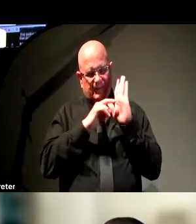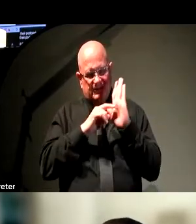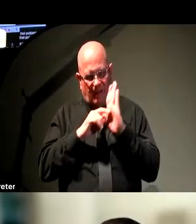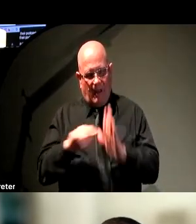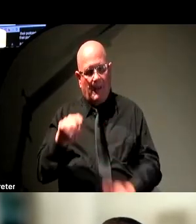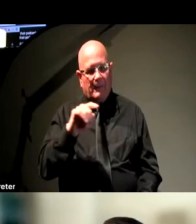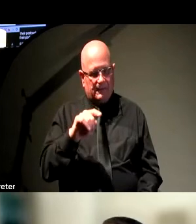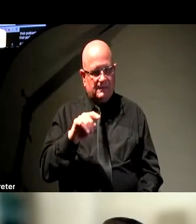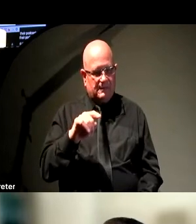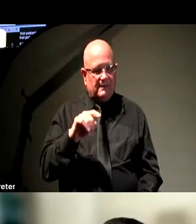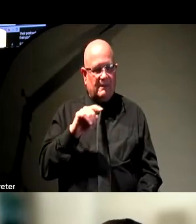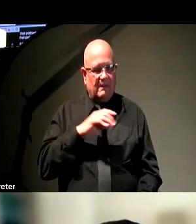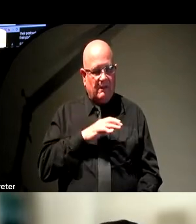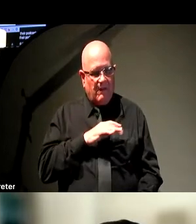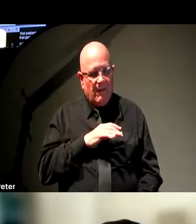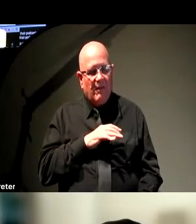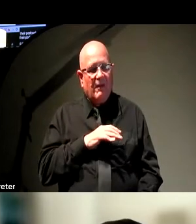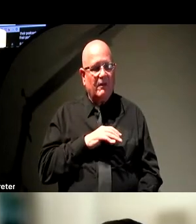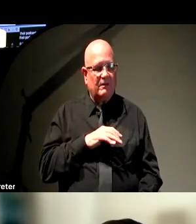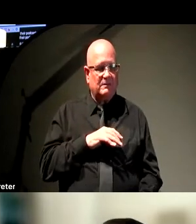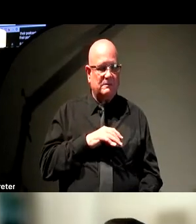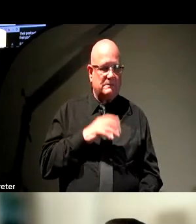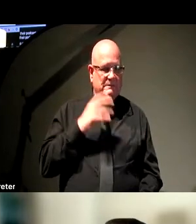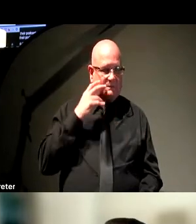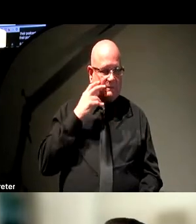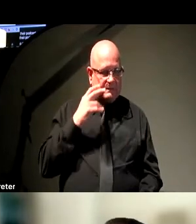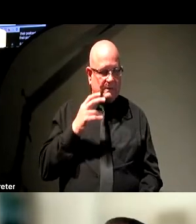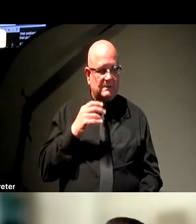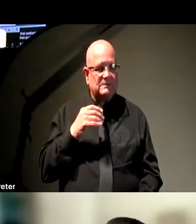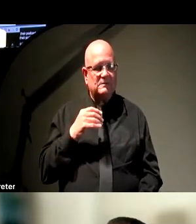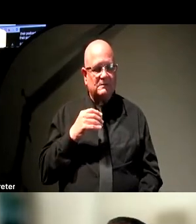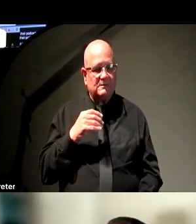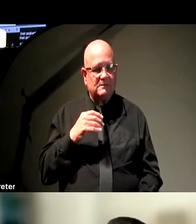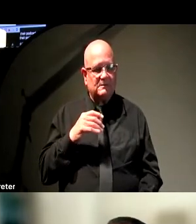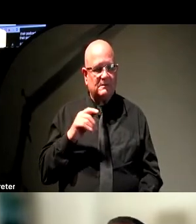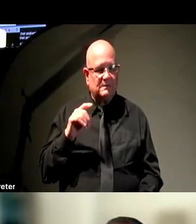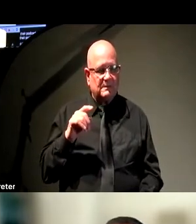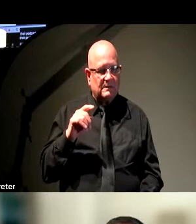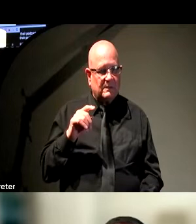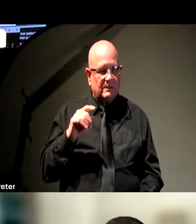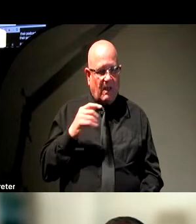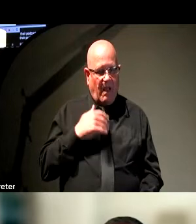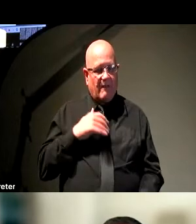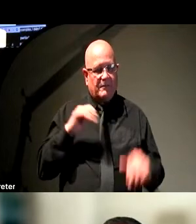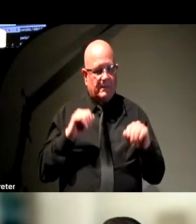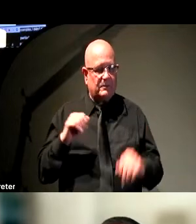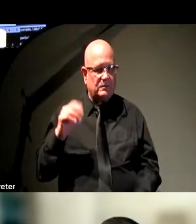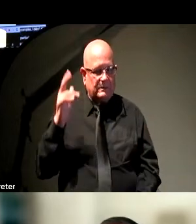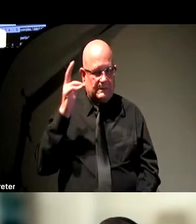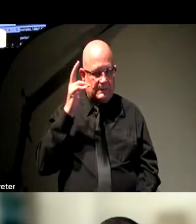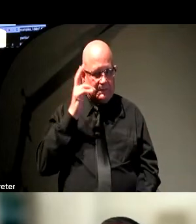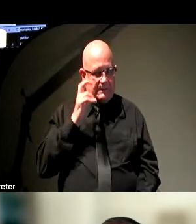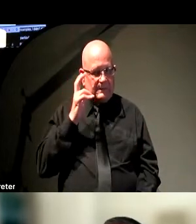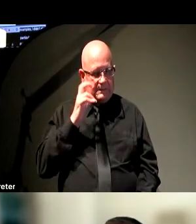didn't pick this one for any particular reason. Apparently, was an interview with Dua Lipa. So you've got the ability to listen to it audibly. But